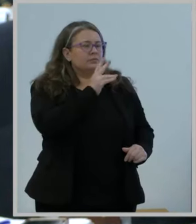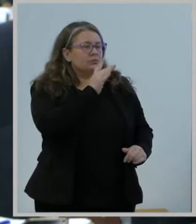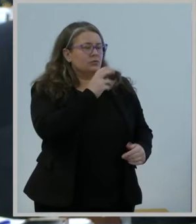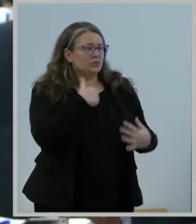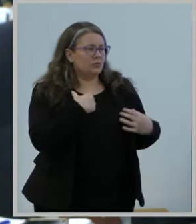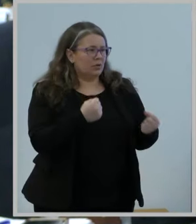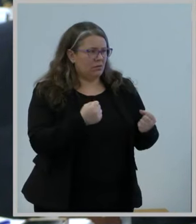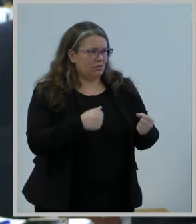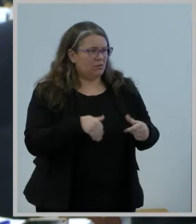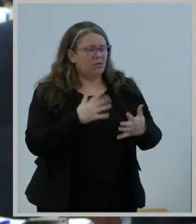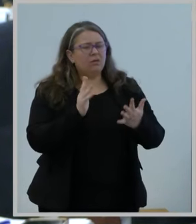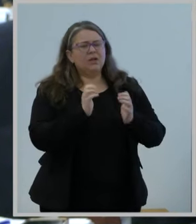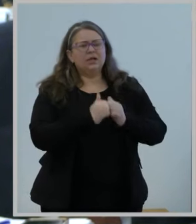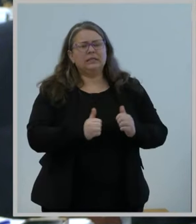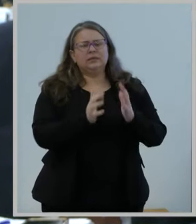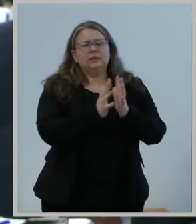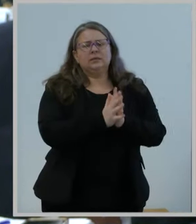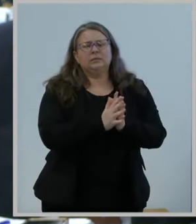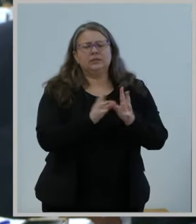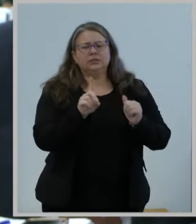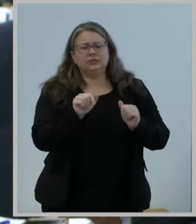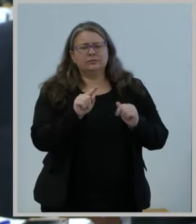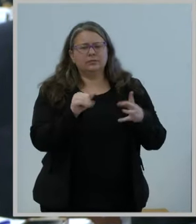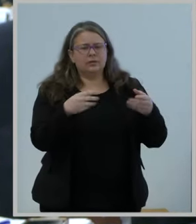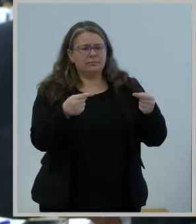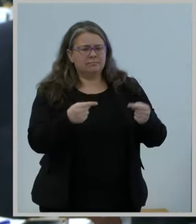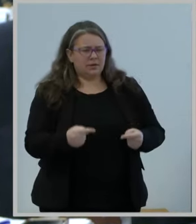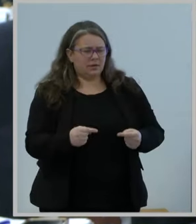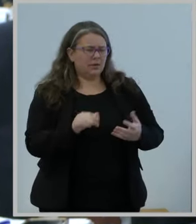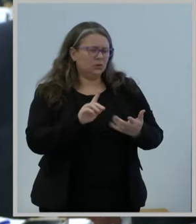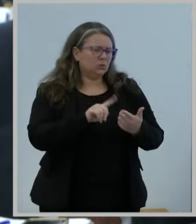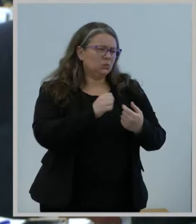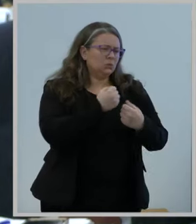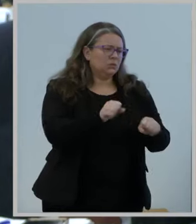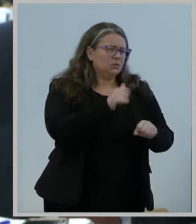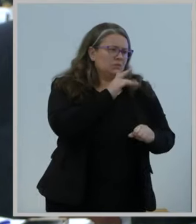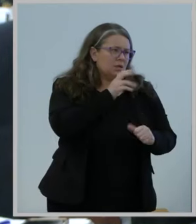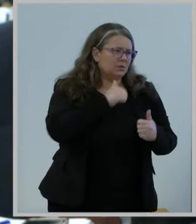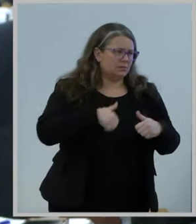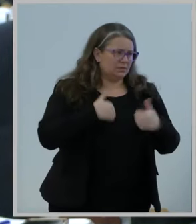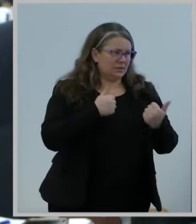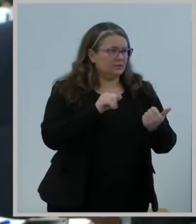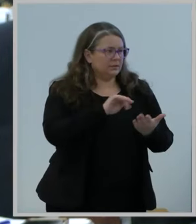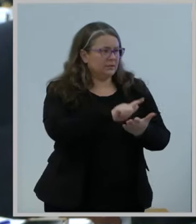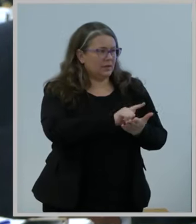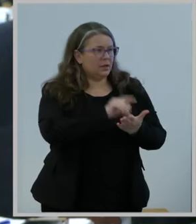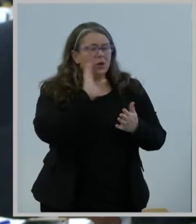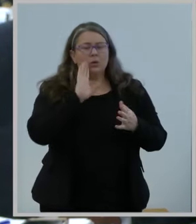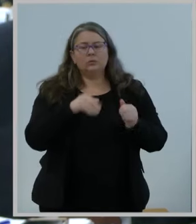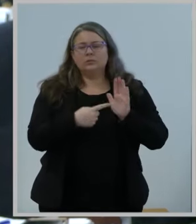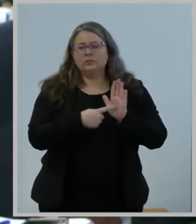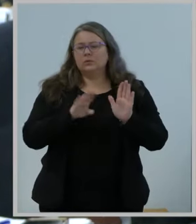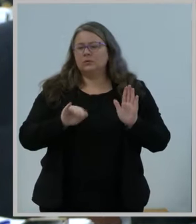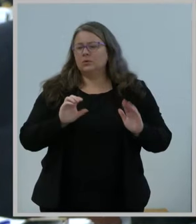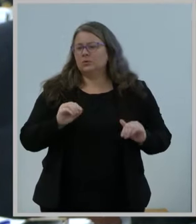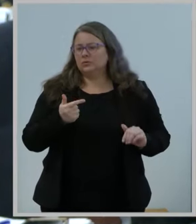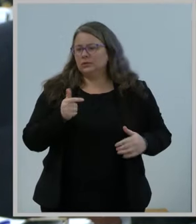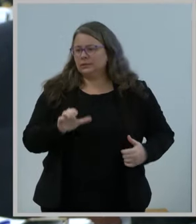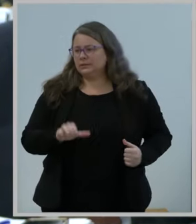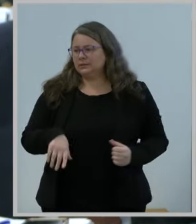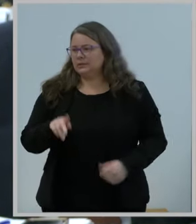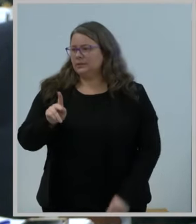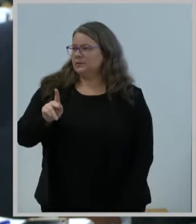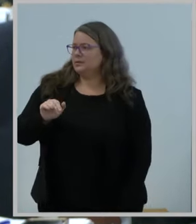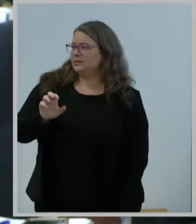Mapping to Save Mom's Lives Act and will be presented by the Office of General Counsel. Karen Onije, Deputy General Counsel,